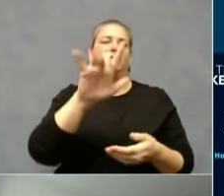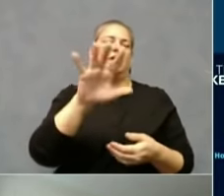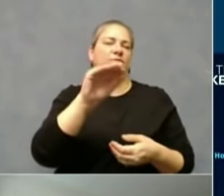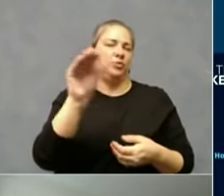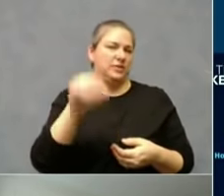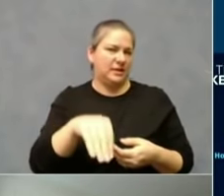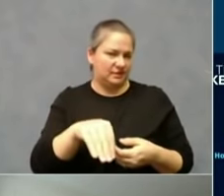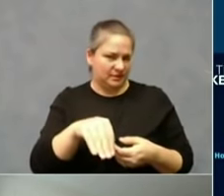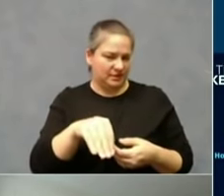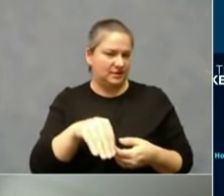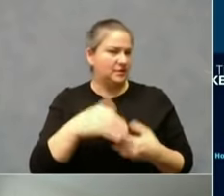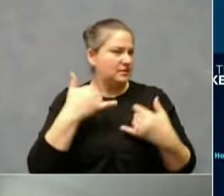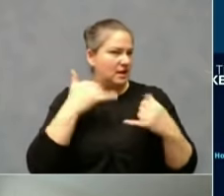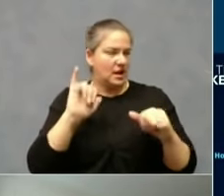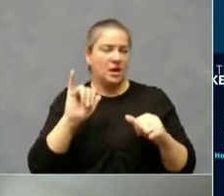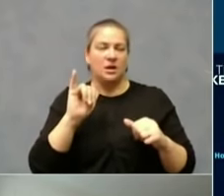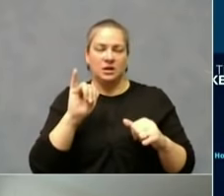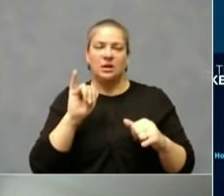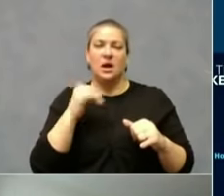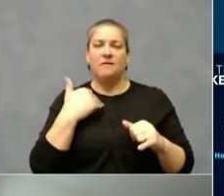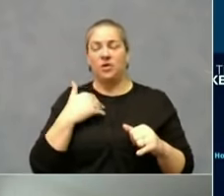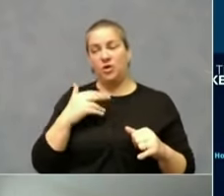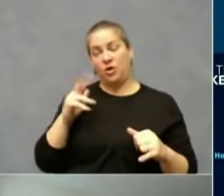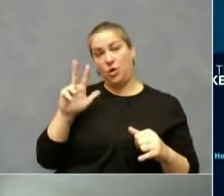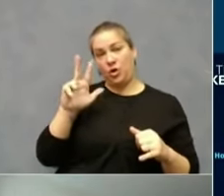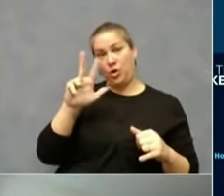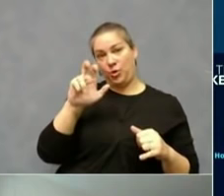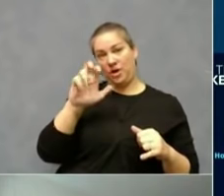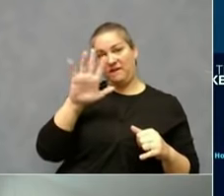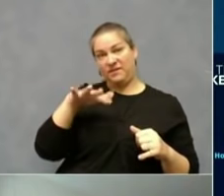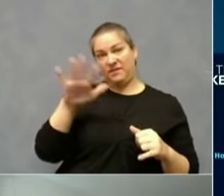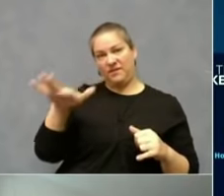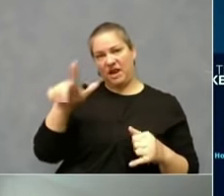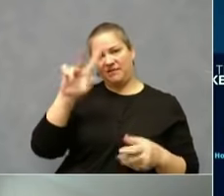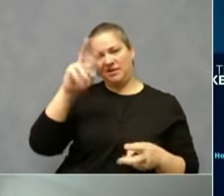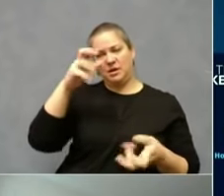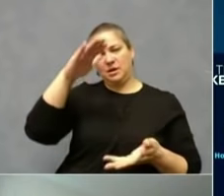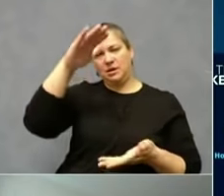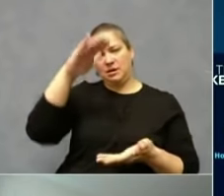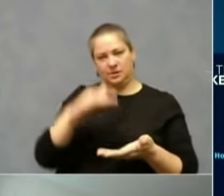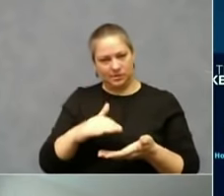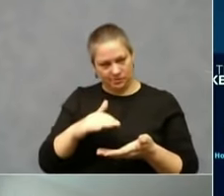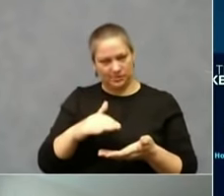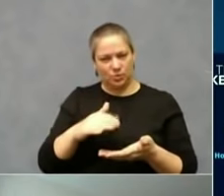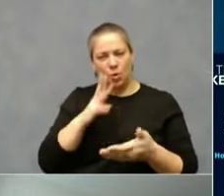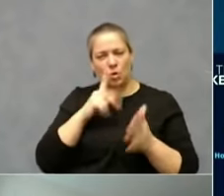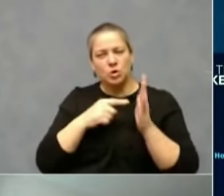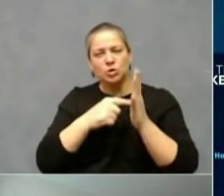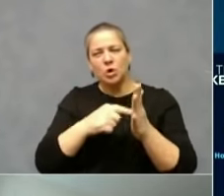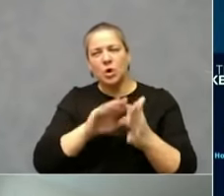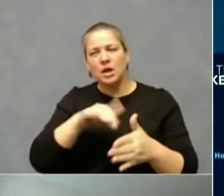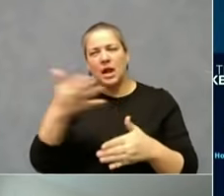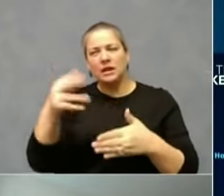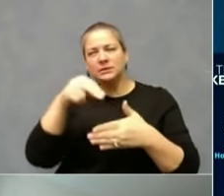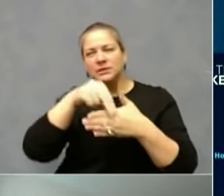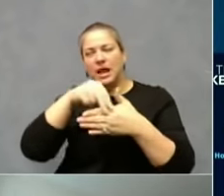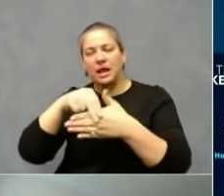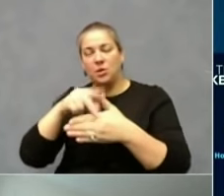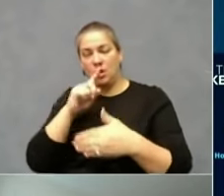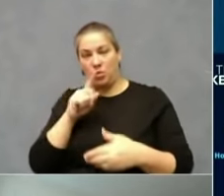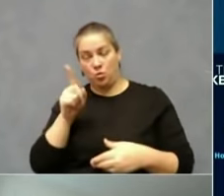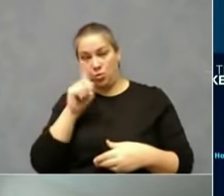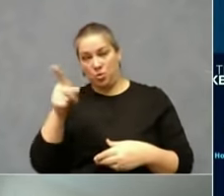355 excess hospitalizations. And I'll show on the next slide, 98 deaths. That's even